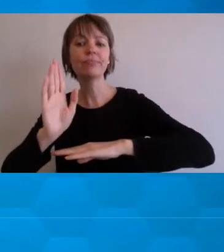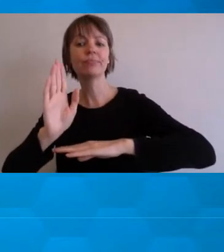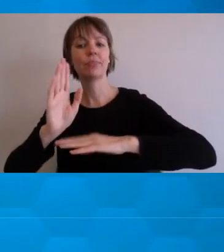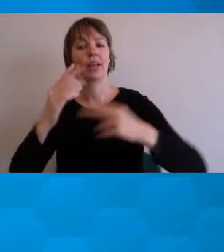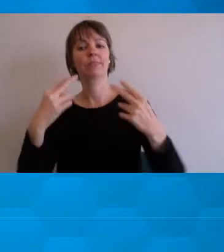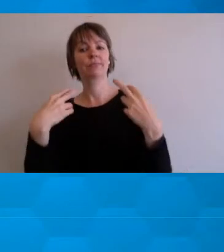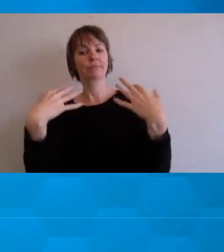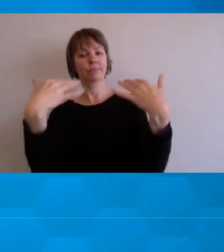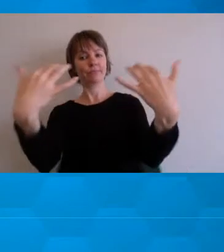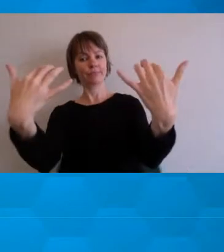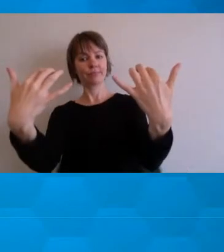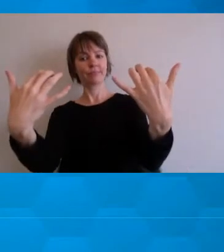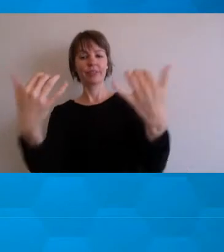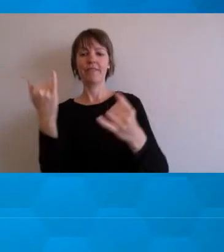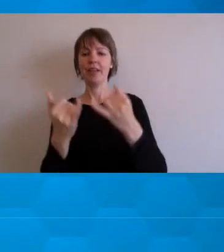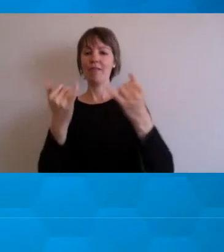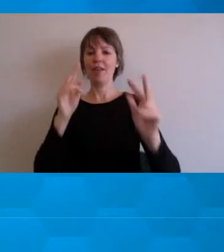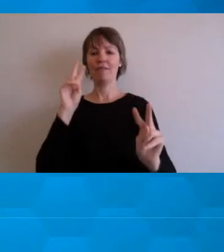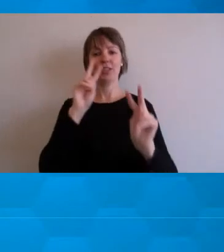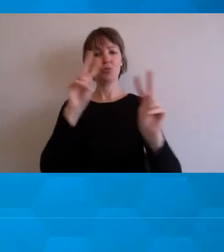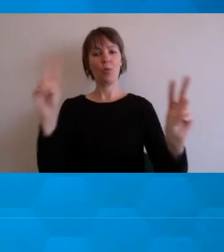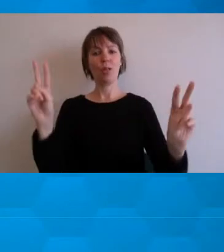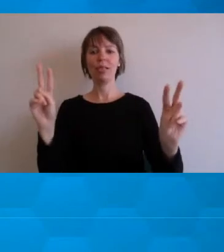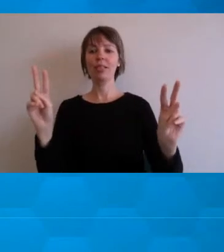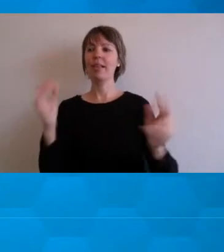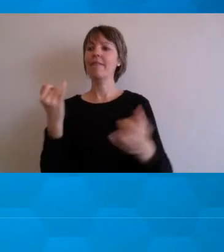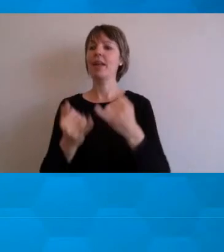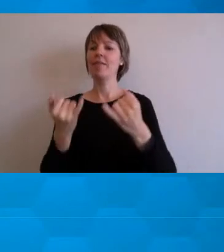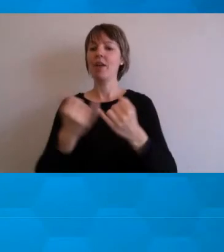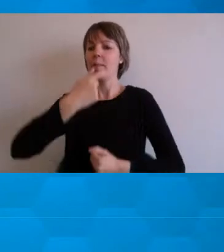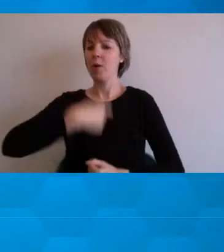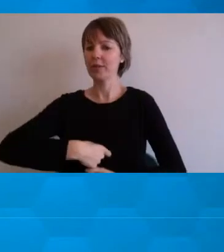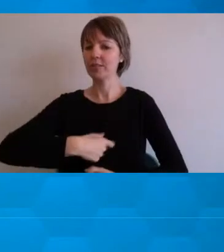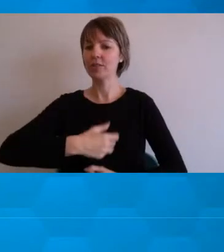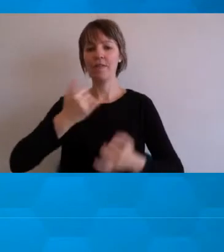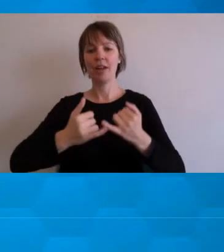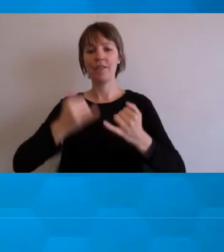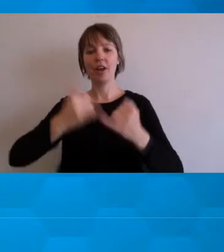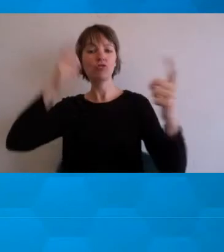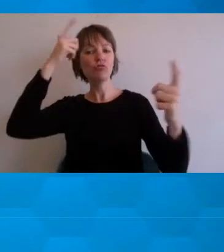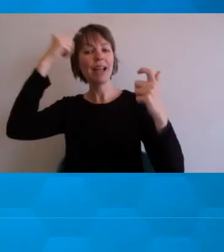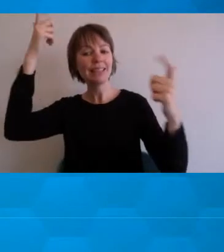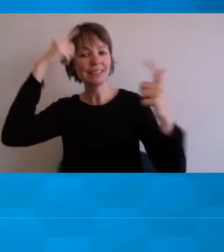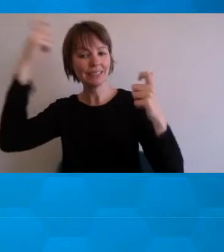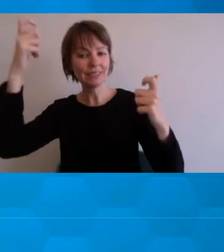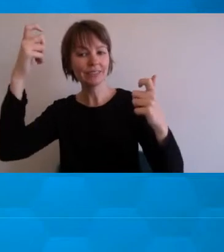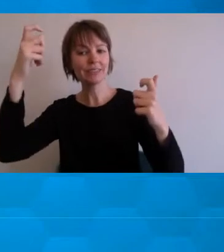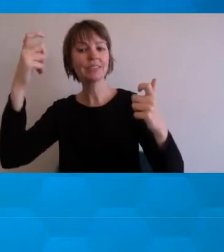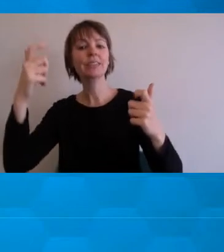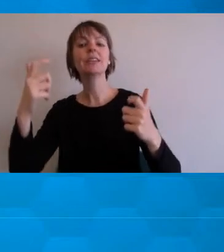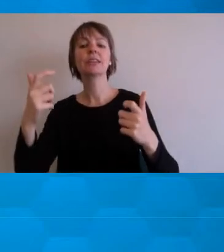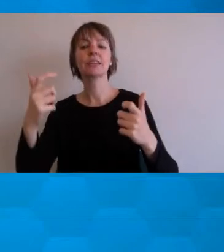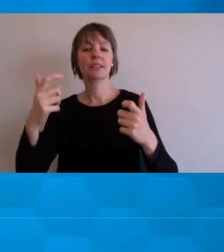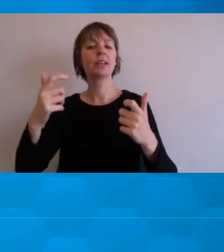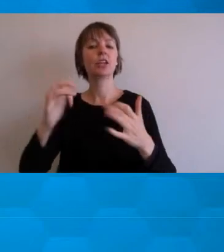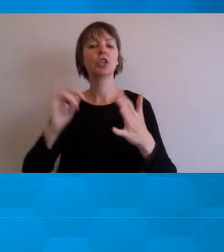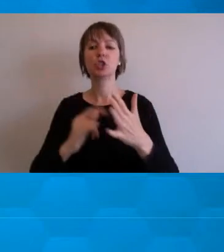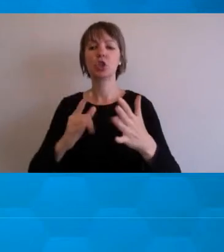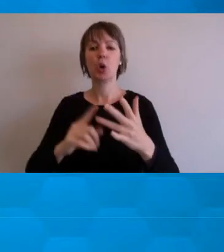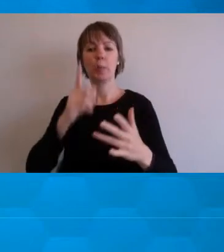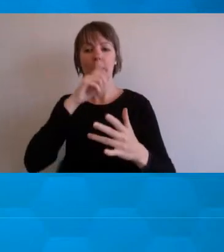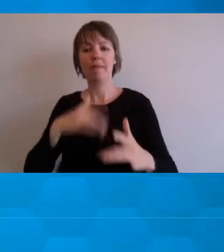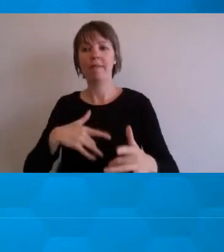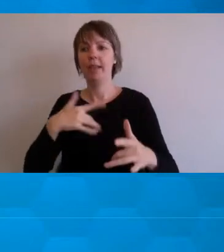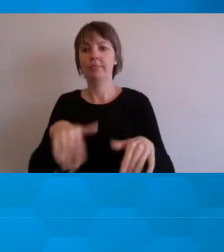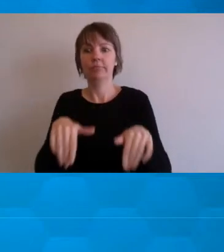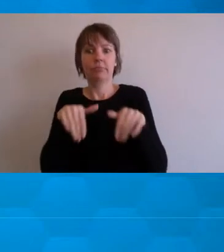feedback, it's it's a very personal and creative expression of of what you're doing as a designer. So I guess